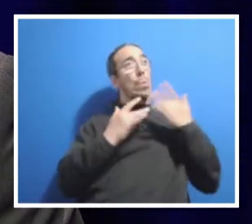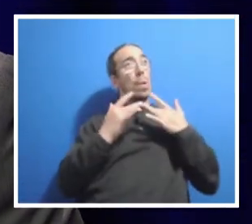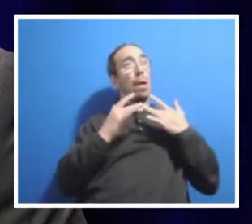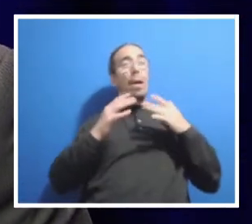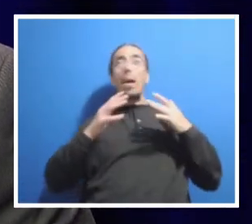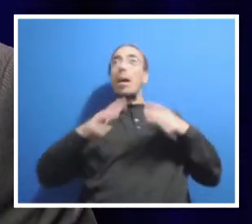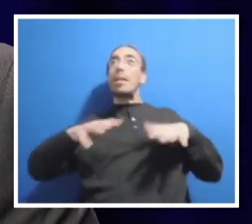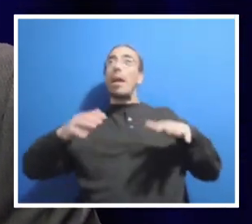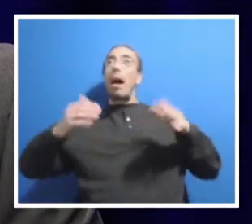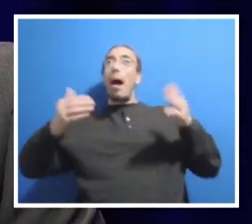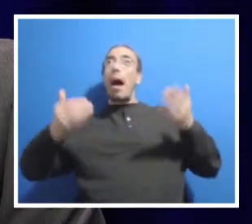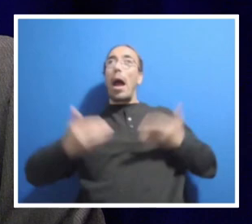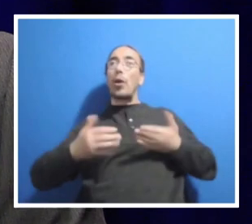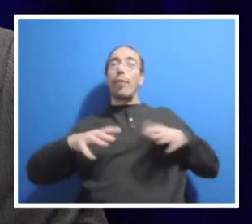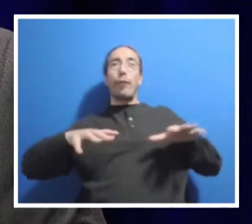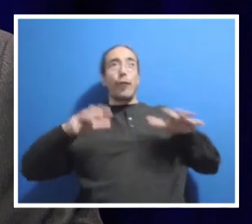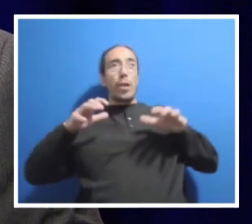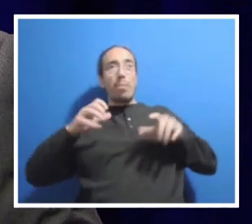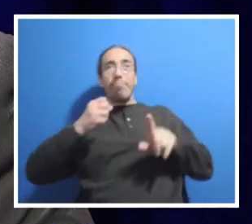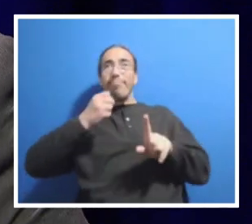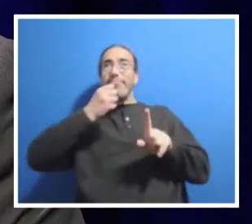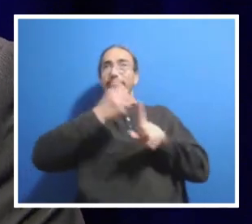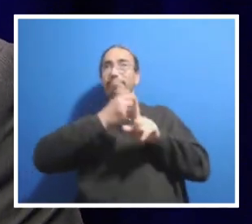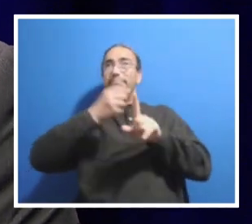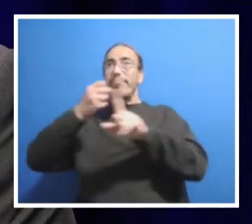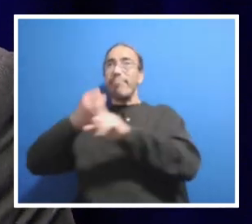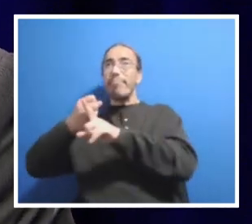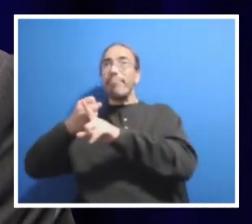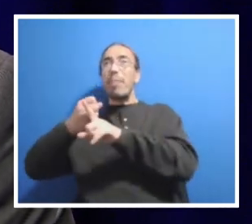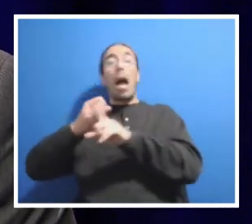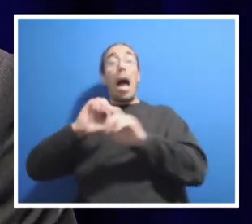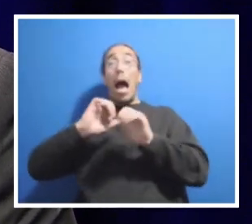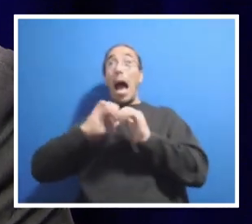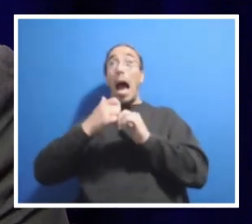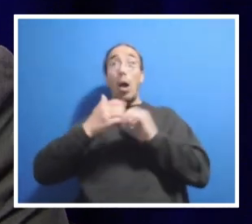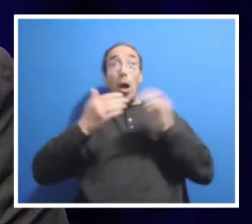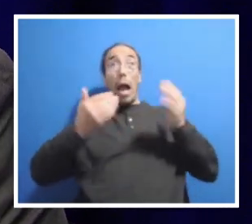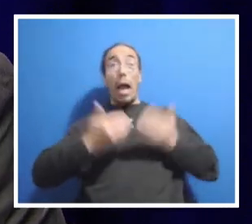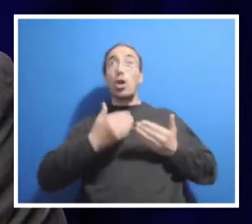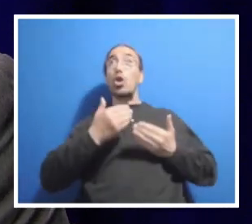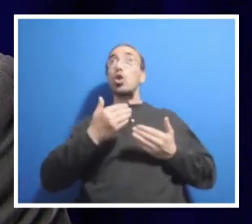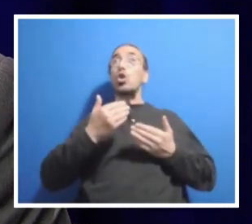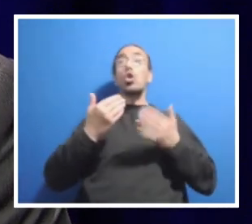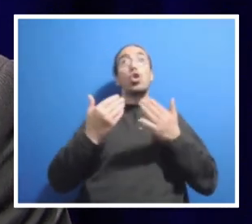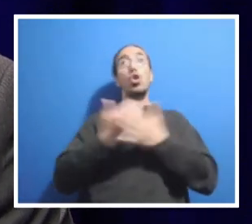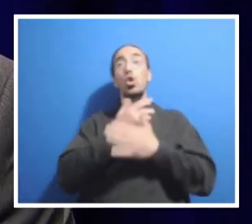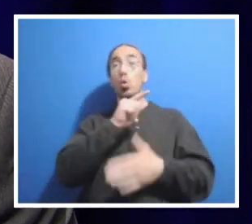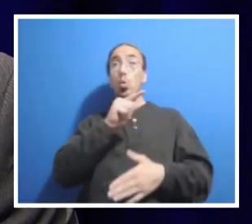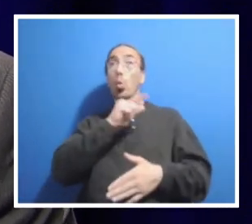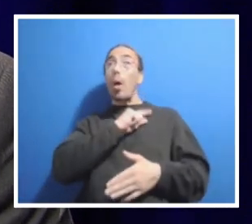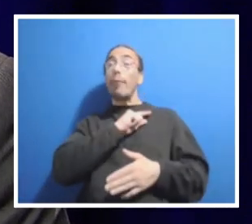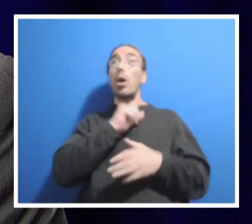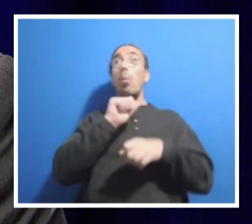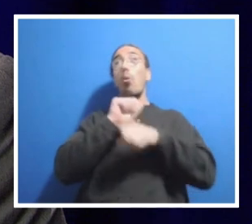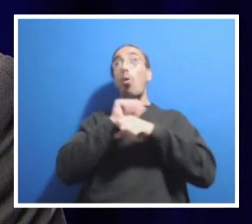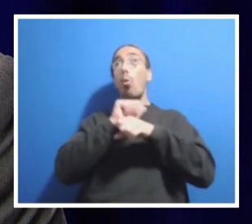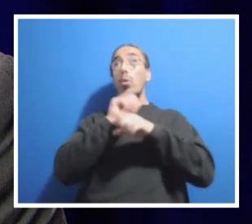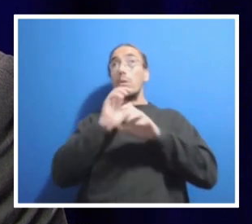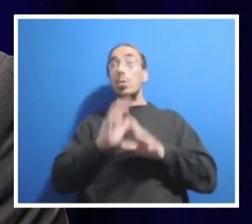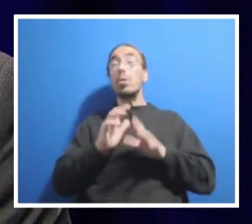that issue. So how can we both hire qualified new employees and manage the workload of our existing employees?